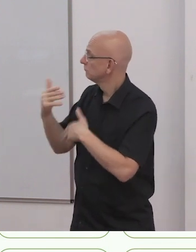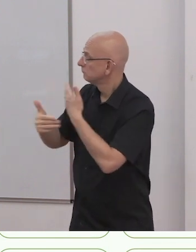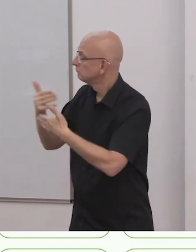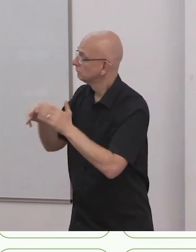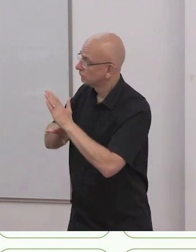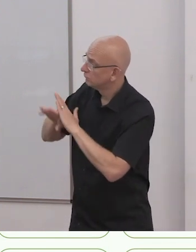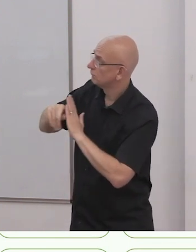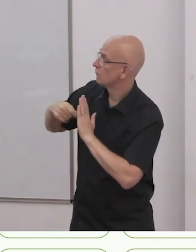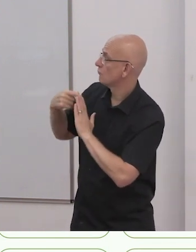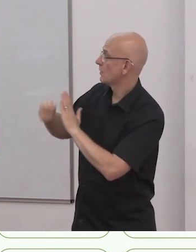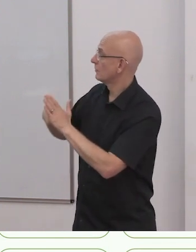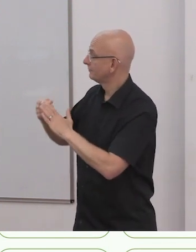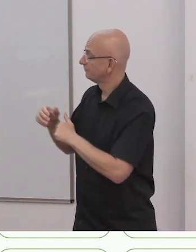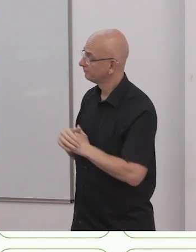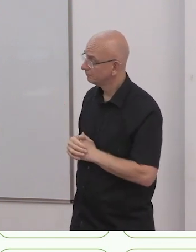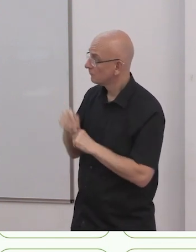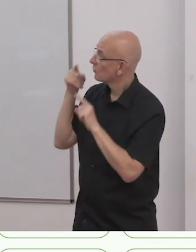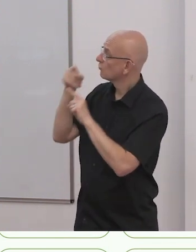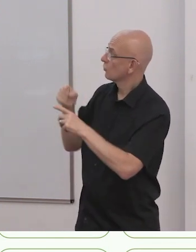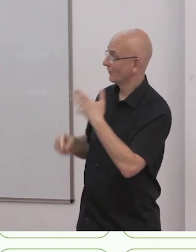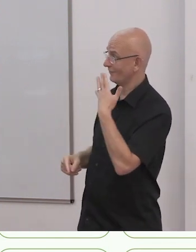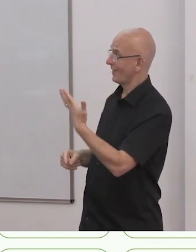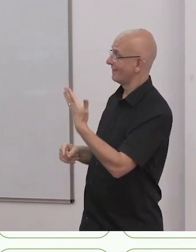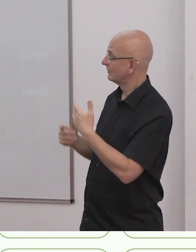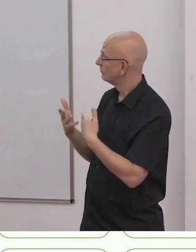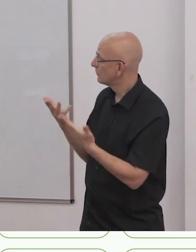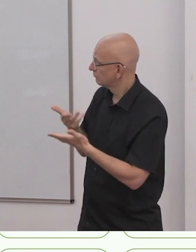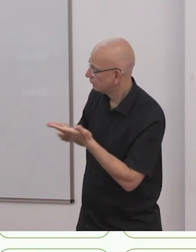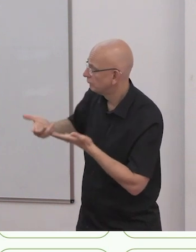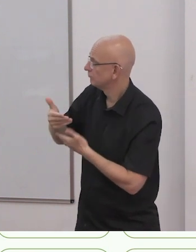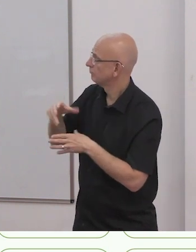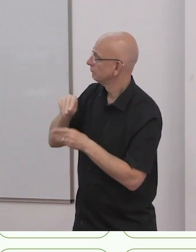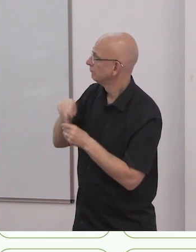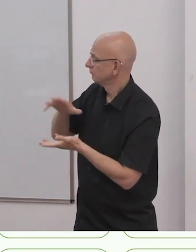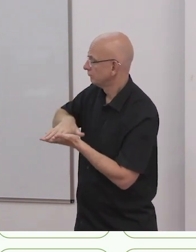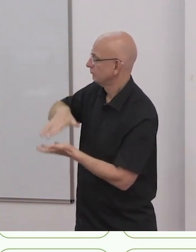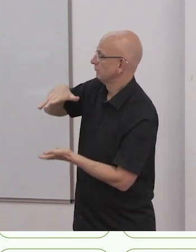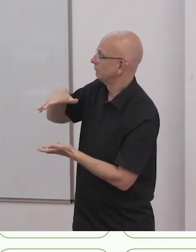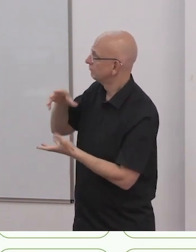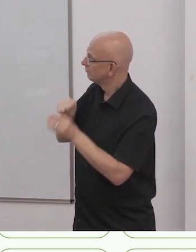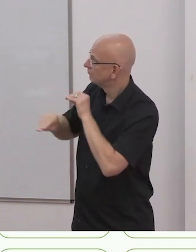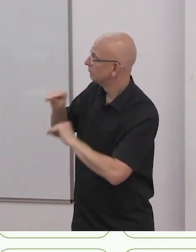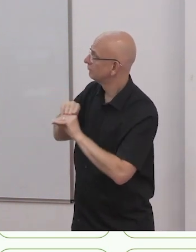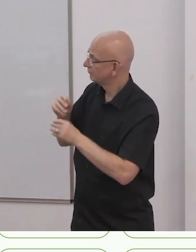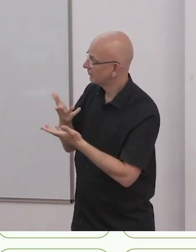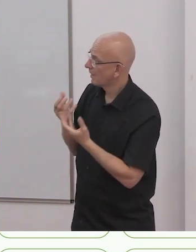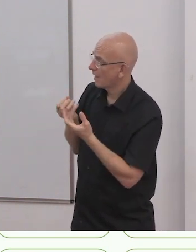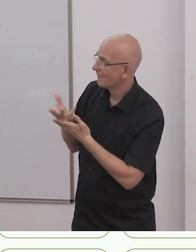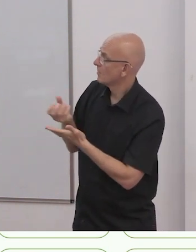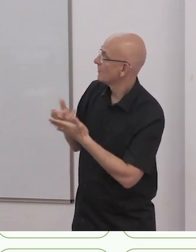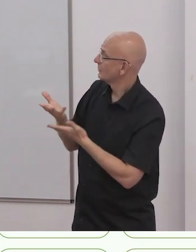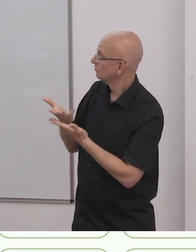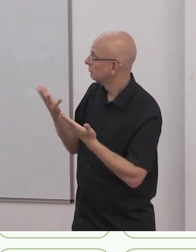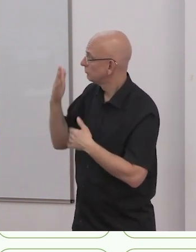information, knowledge, learning and resources on inclusive education among members. That links to the creation